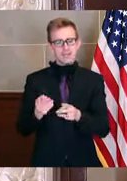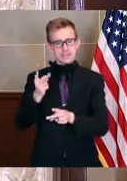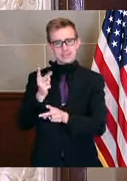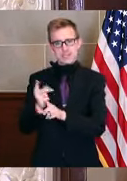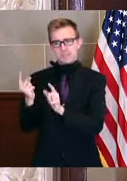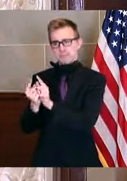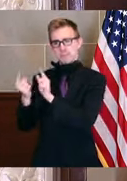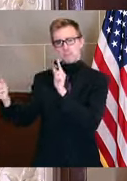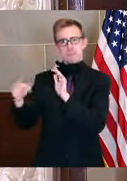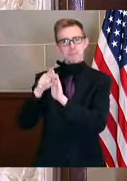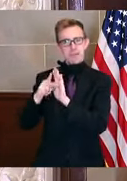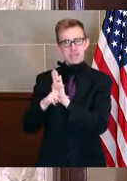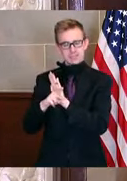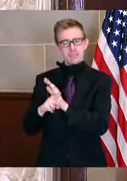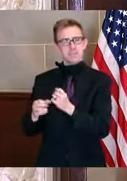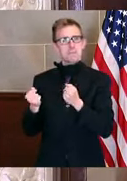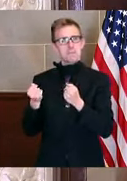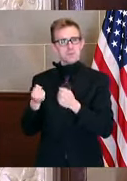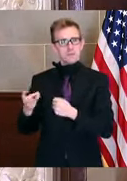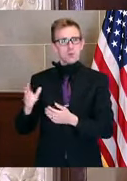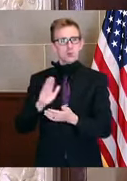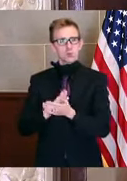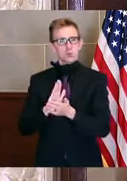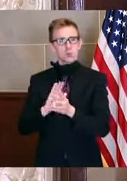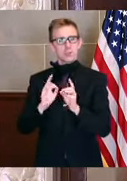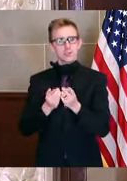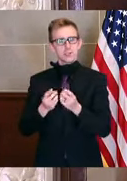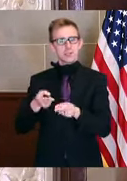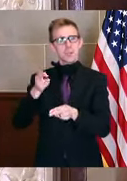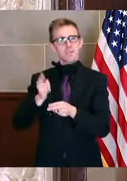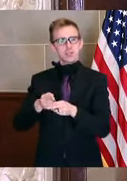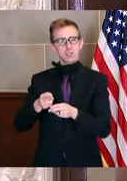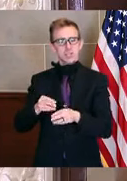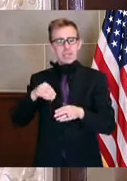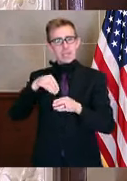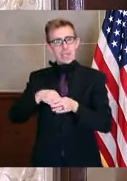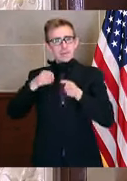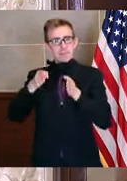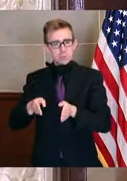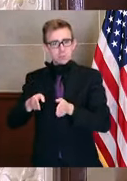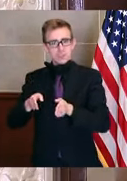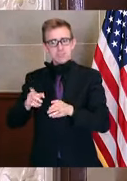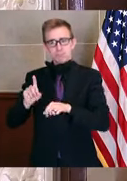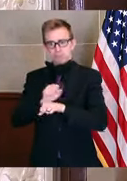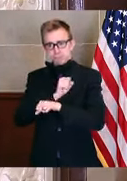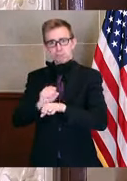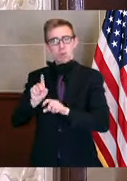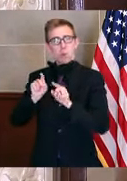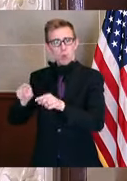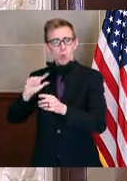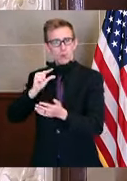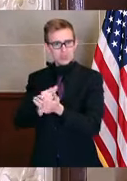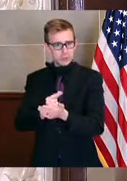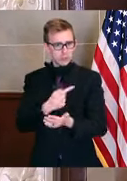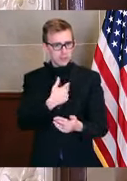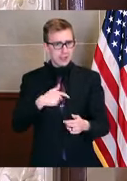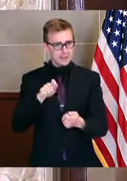distancing. There are a number of school districts who are talking about doing in person graduations. Do you have any reaction to that? Yeah, I think